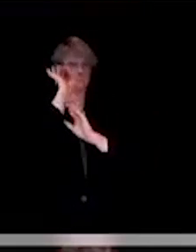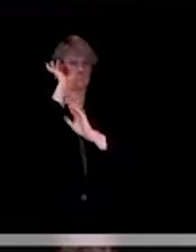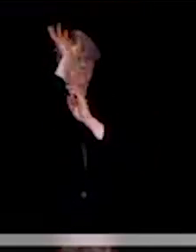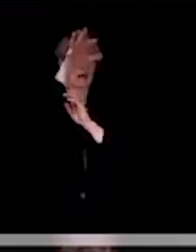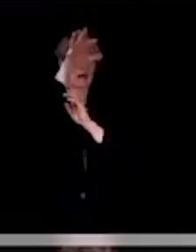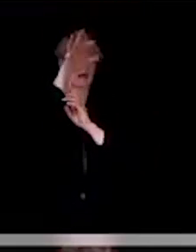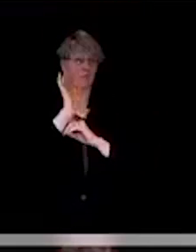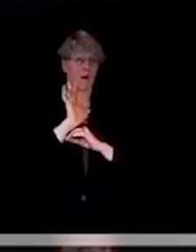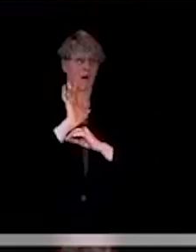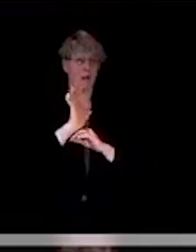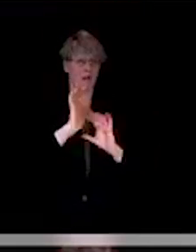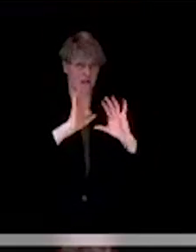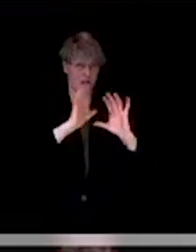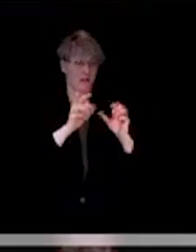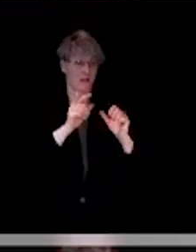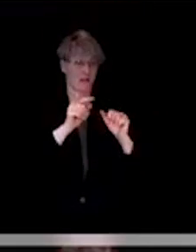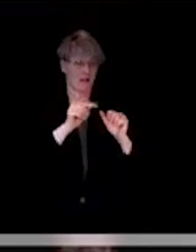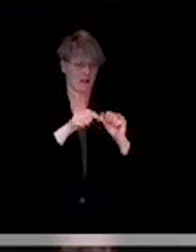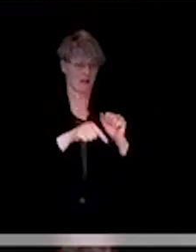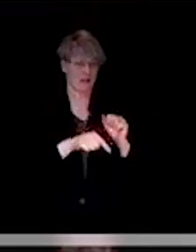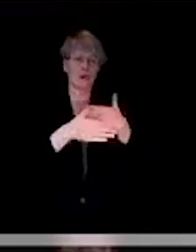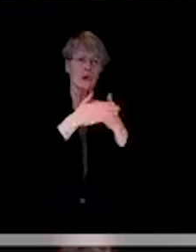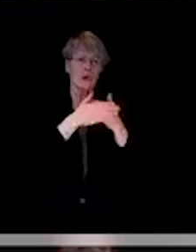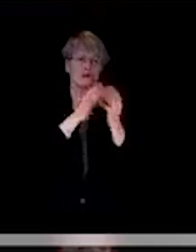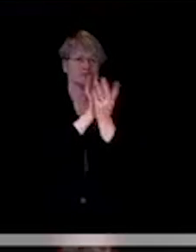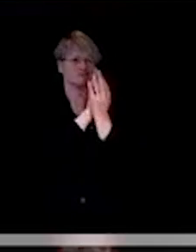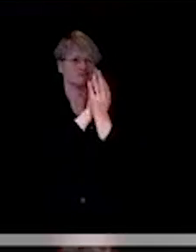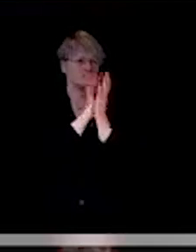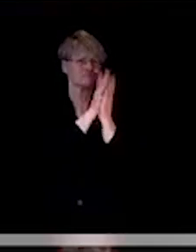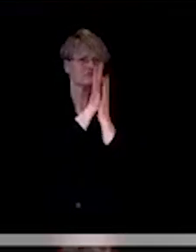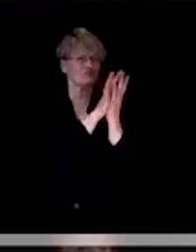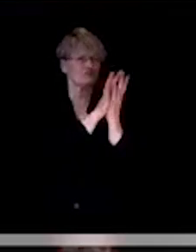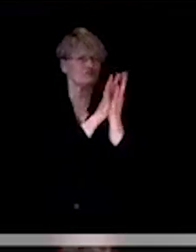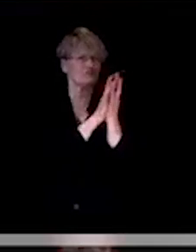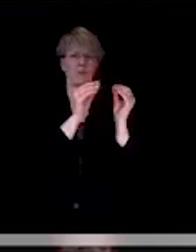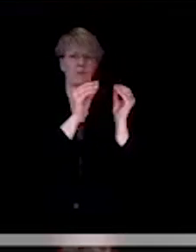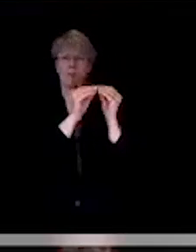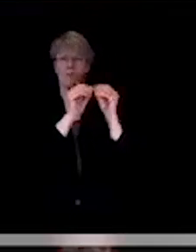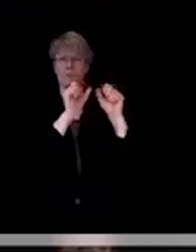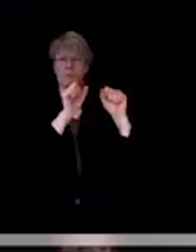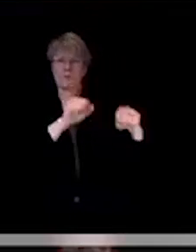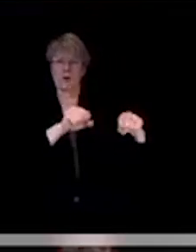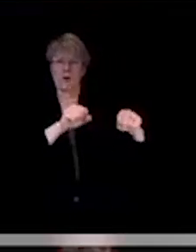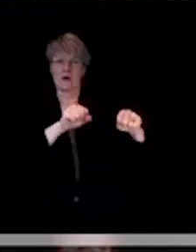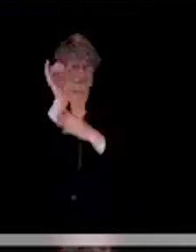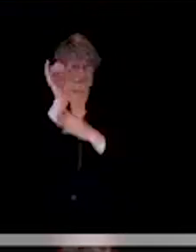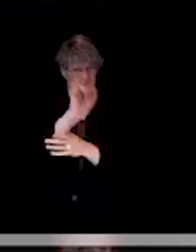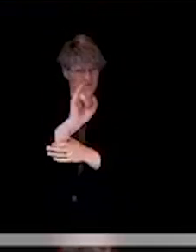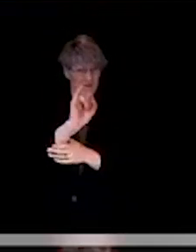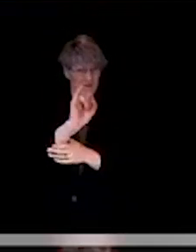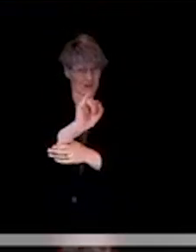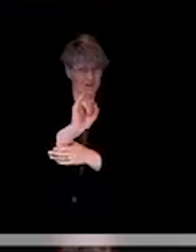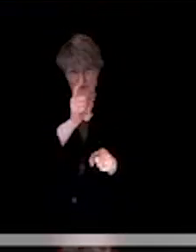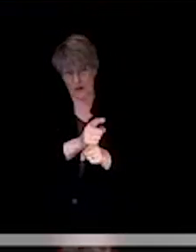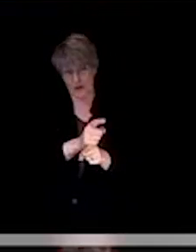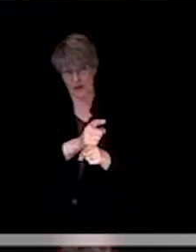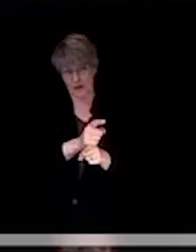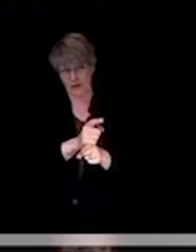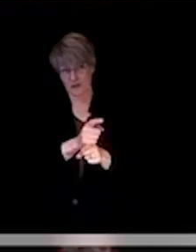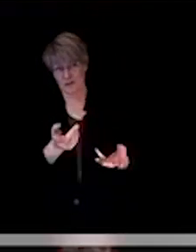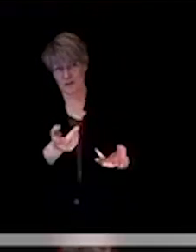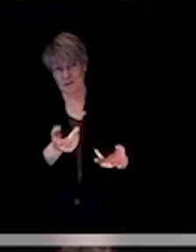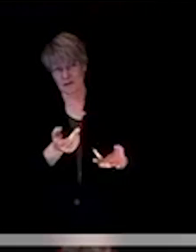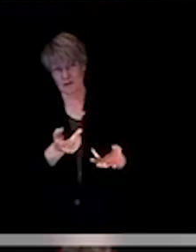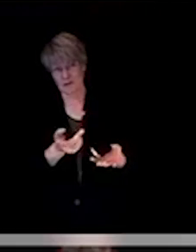it would seem like it would be, have more of a potential of interaction or contracting